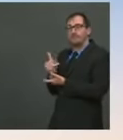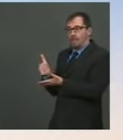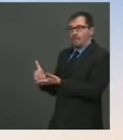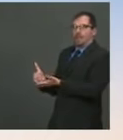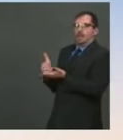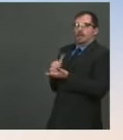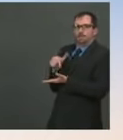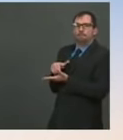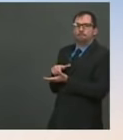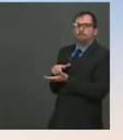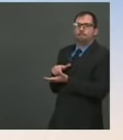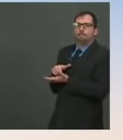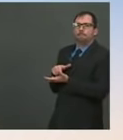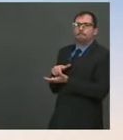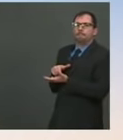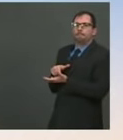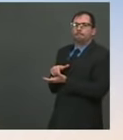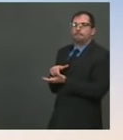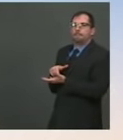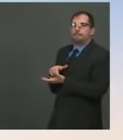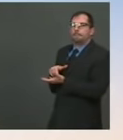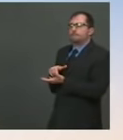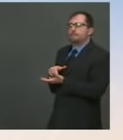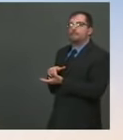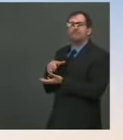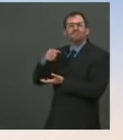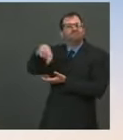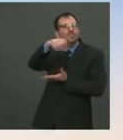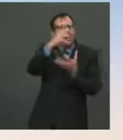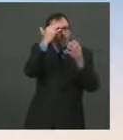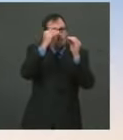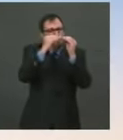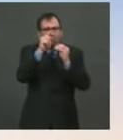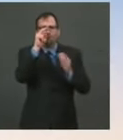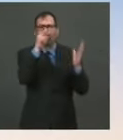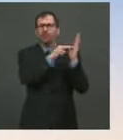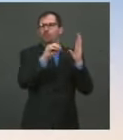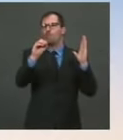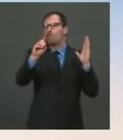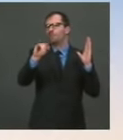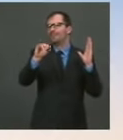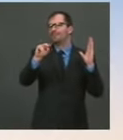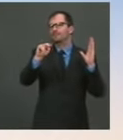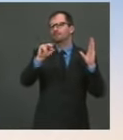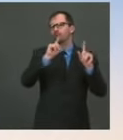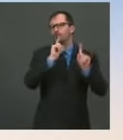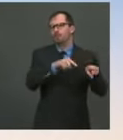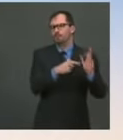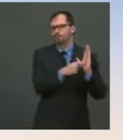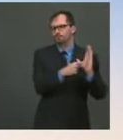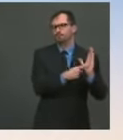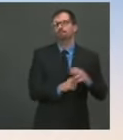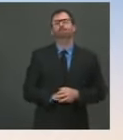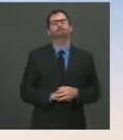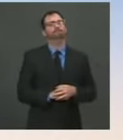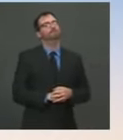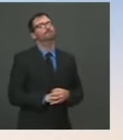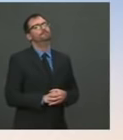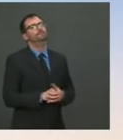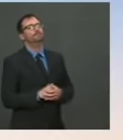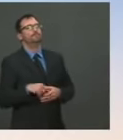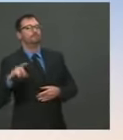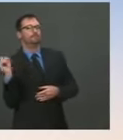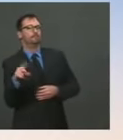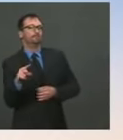The The you. And then, President Biden is calling these reports about the administration paying up to $450,000 to